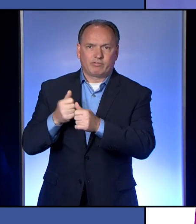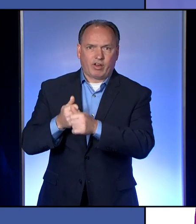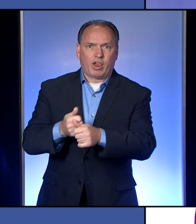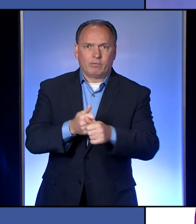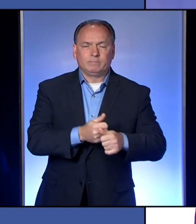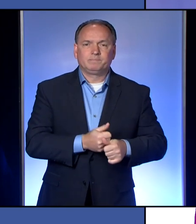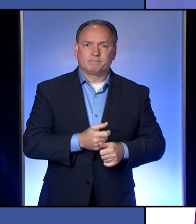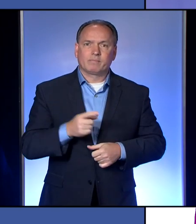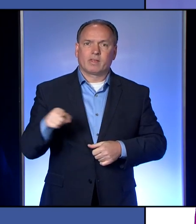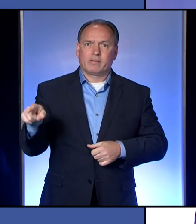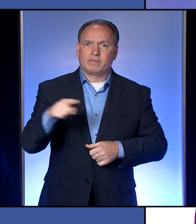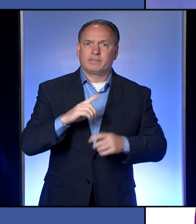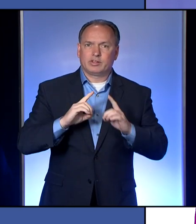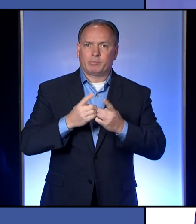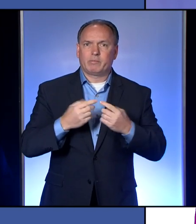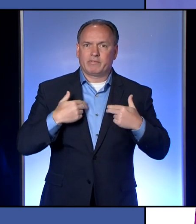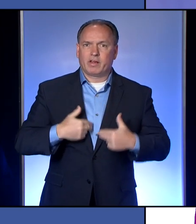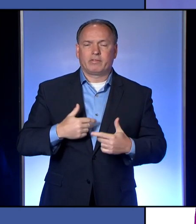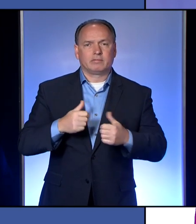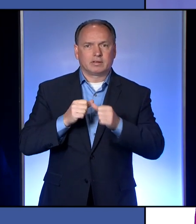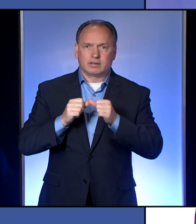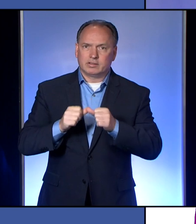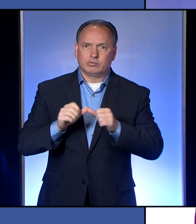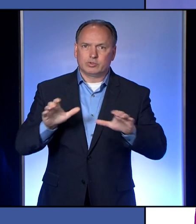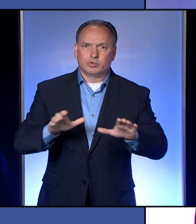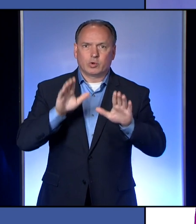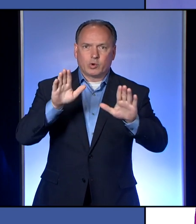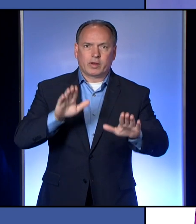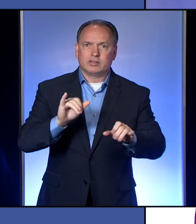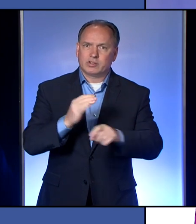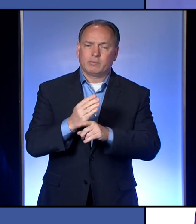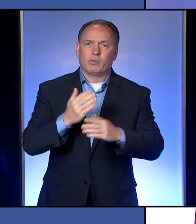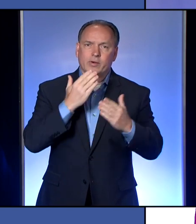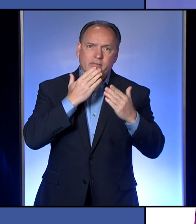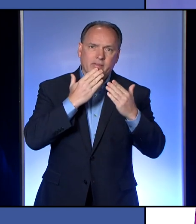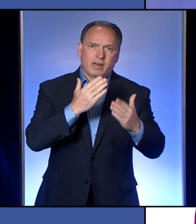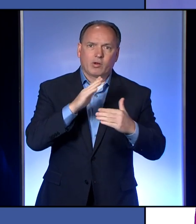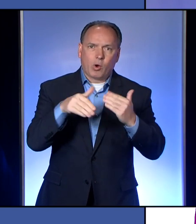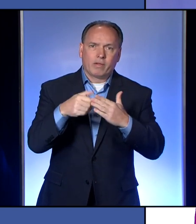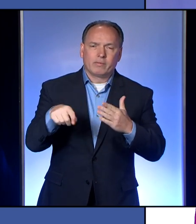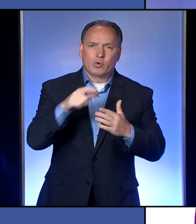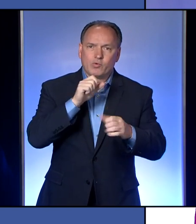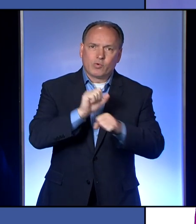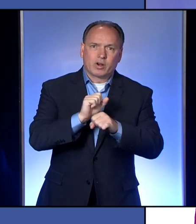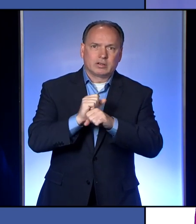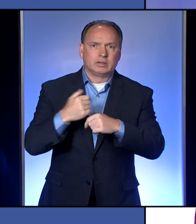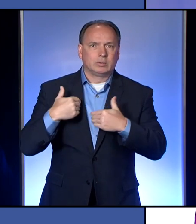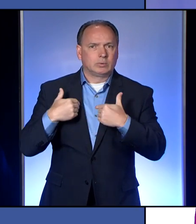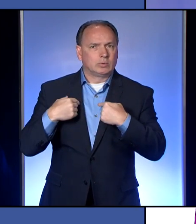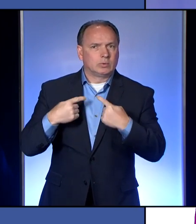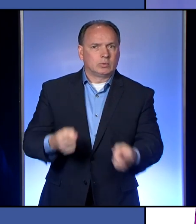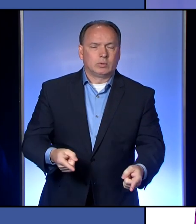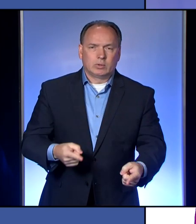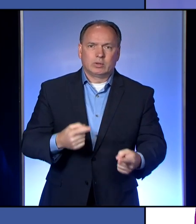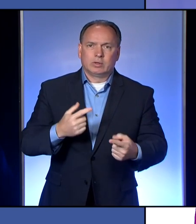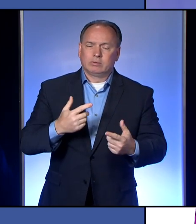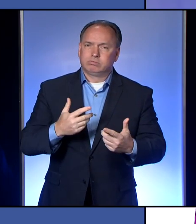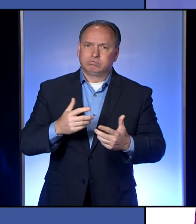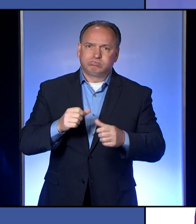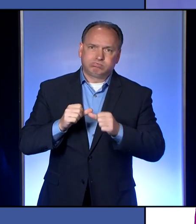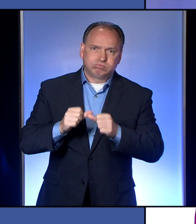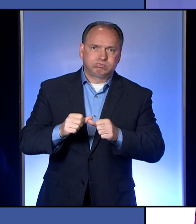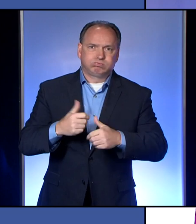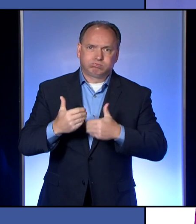a phenomenal job, and I just again want to thank all those who have worked tirelessly since our first case in mid-March